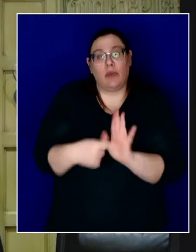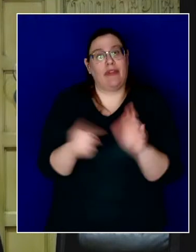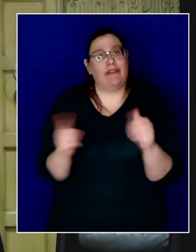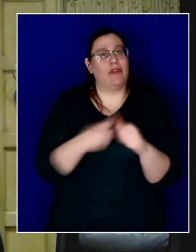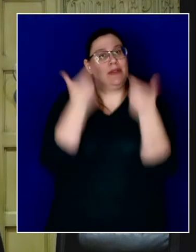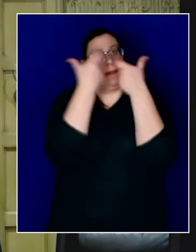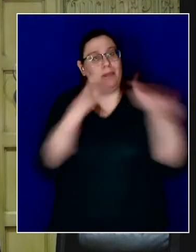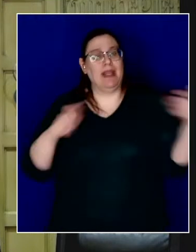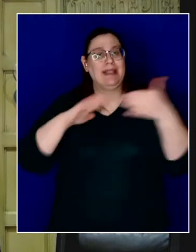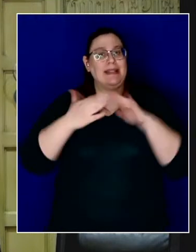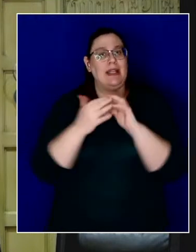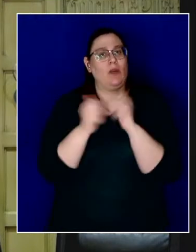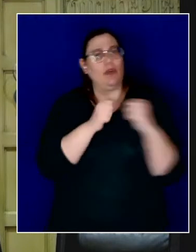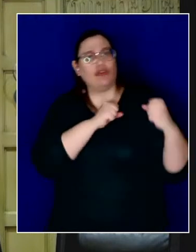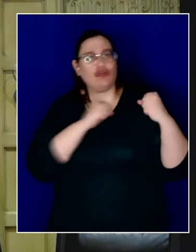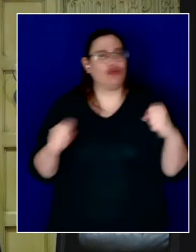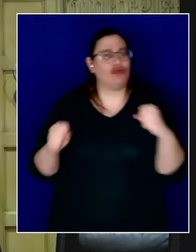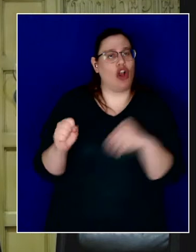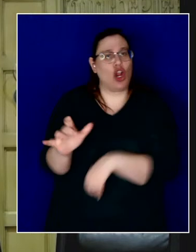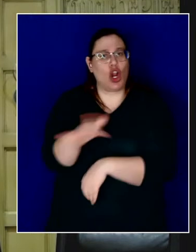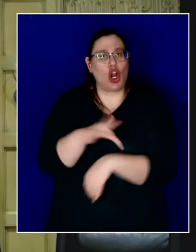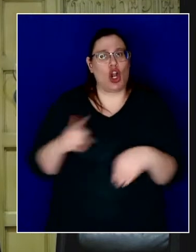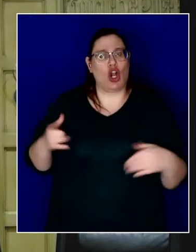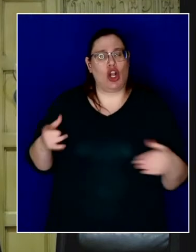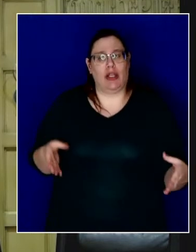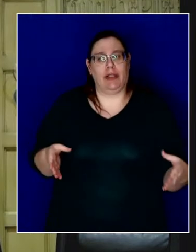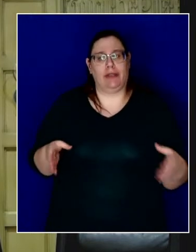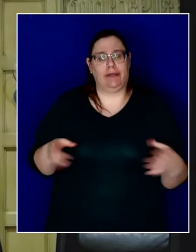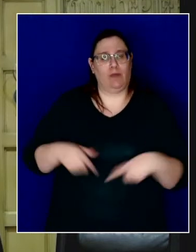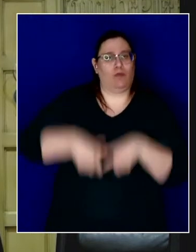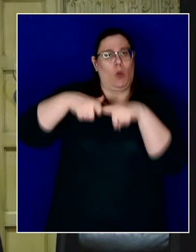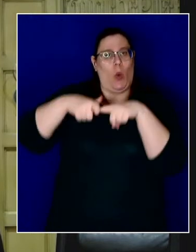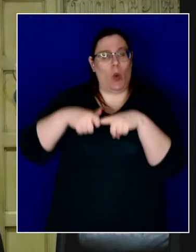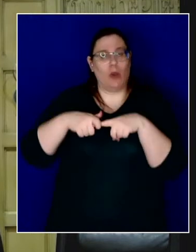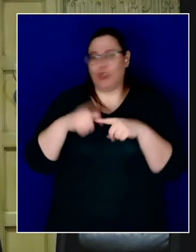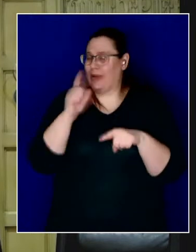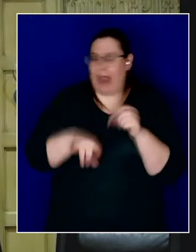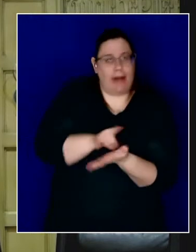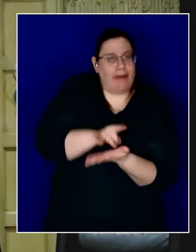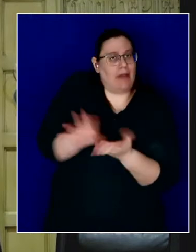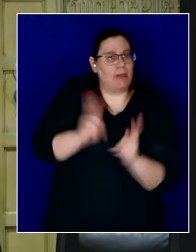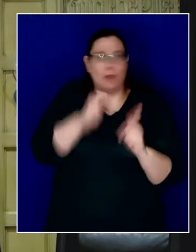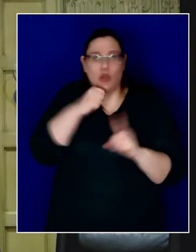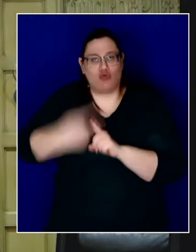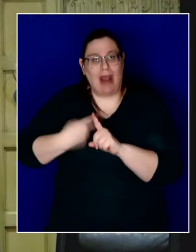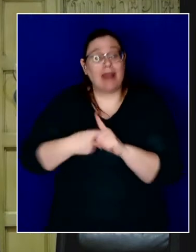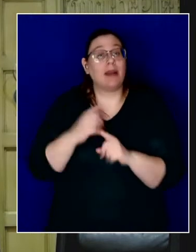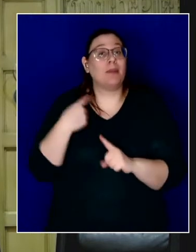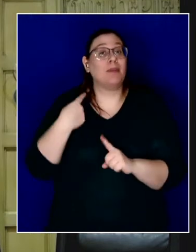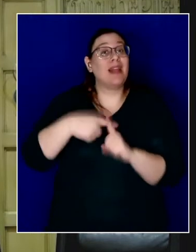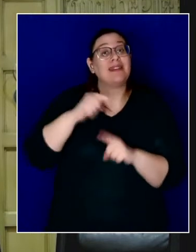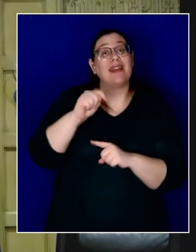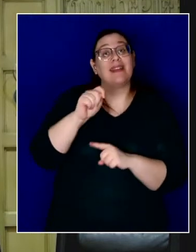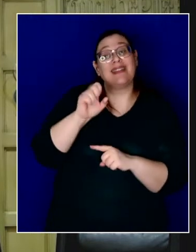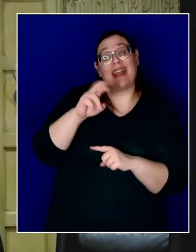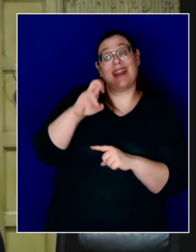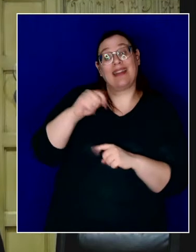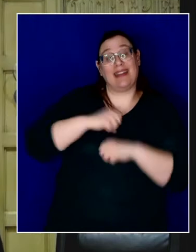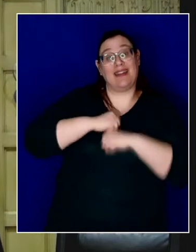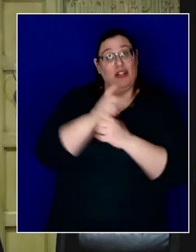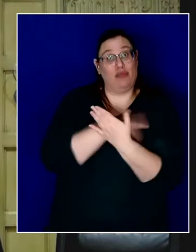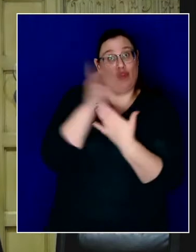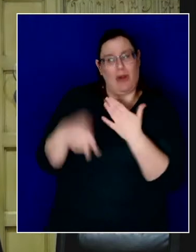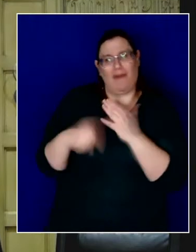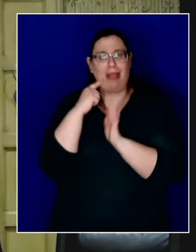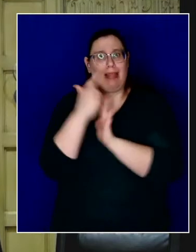to have the strong early moratorium on the eviction of our renters, in our tenant defense program to offer legal protection, and the